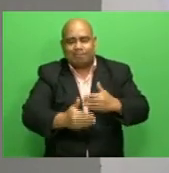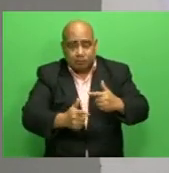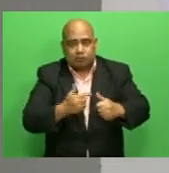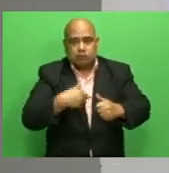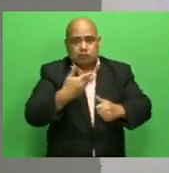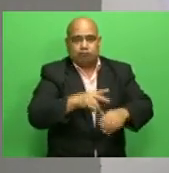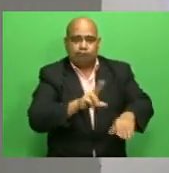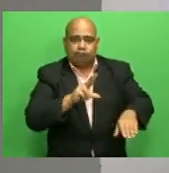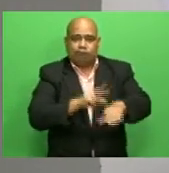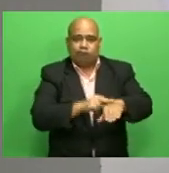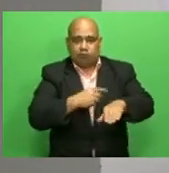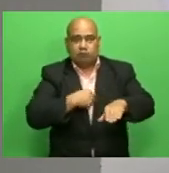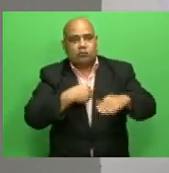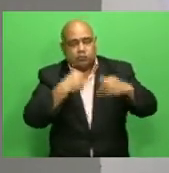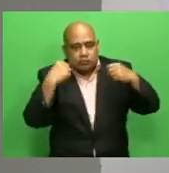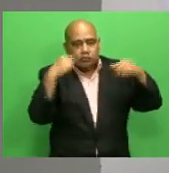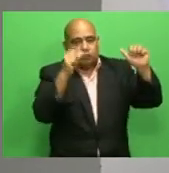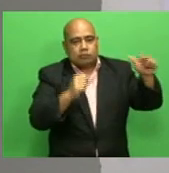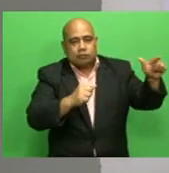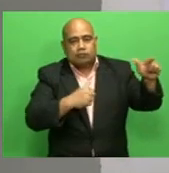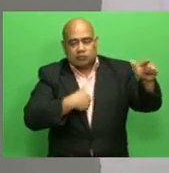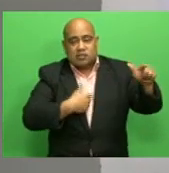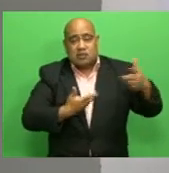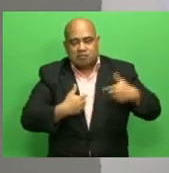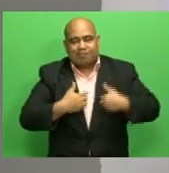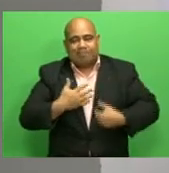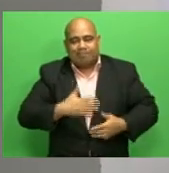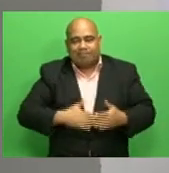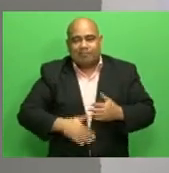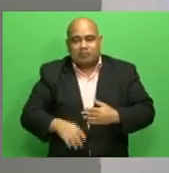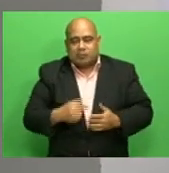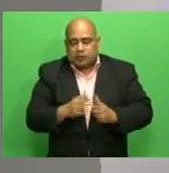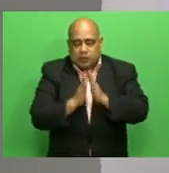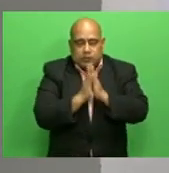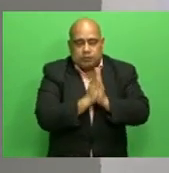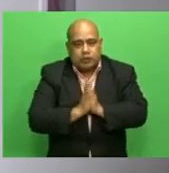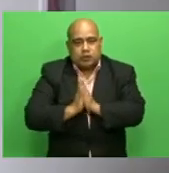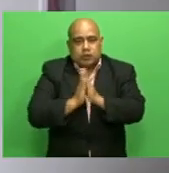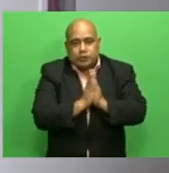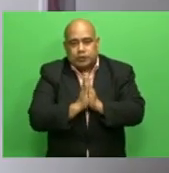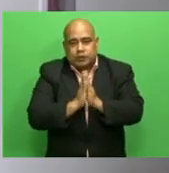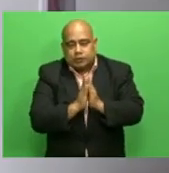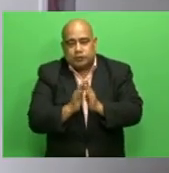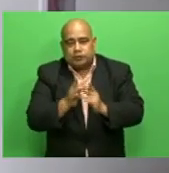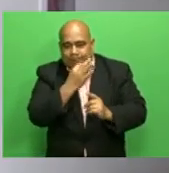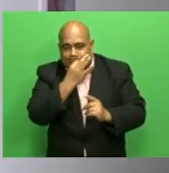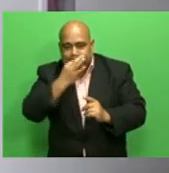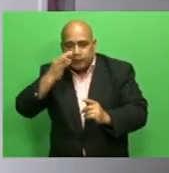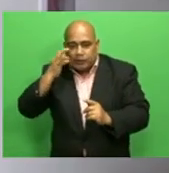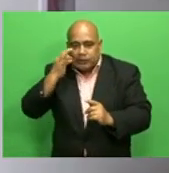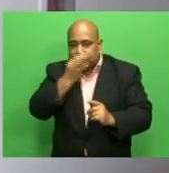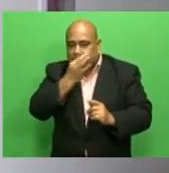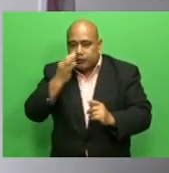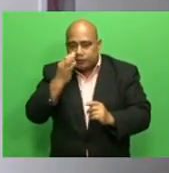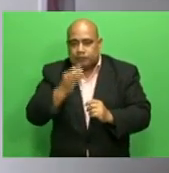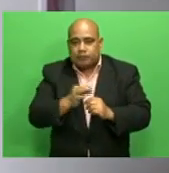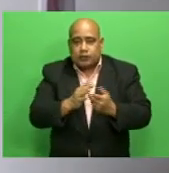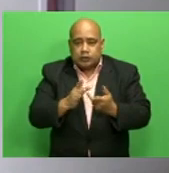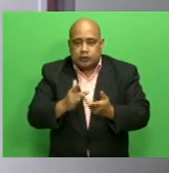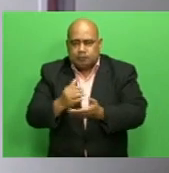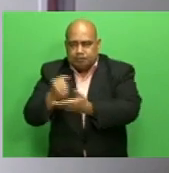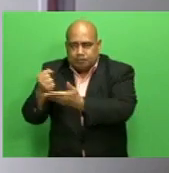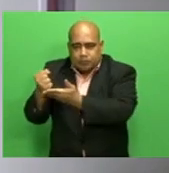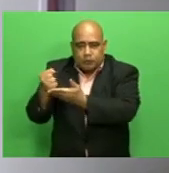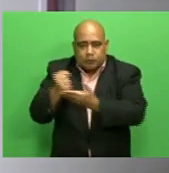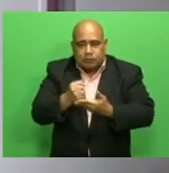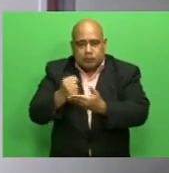persistence, through prayers, through fasting, and the support of your loved ones, your